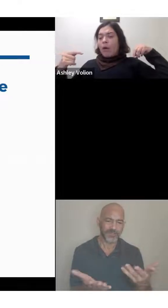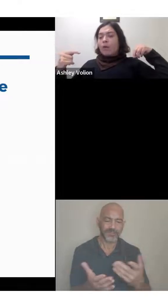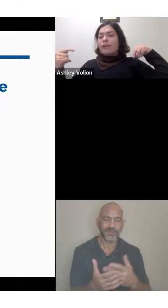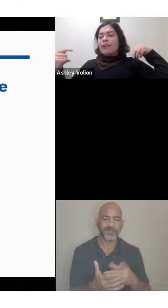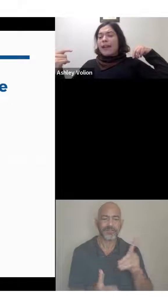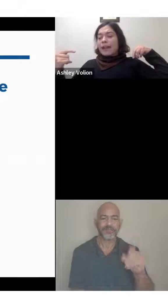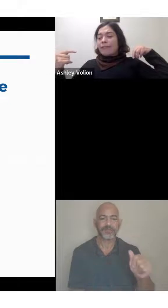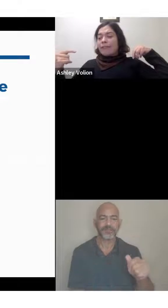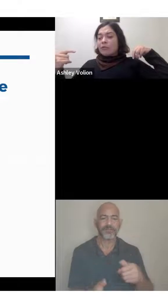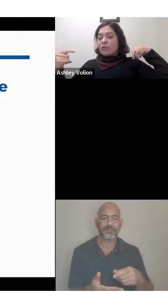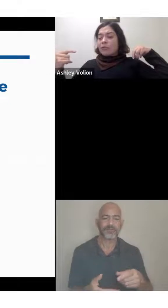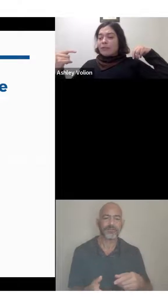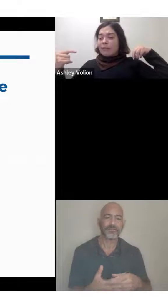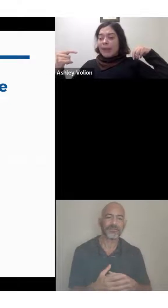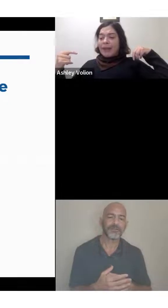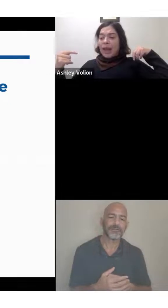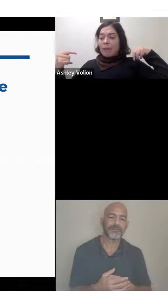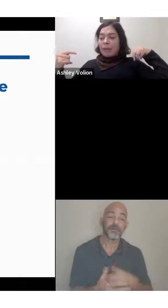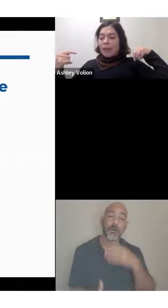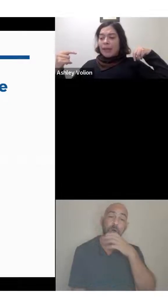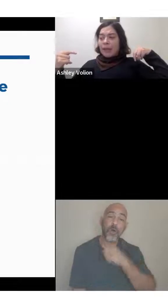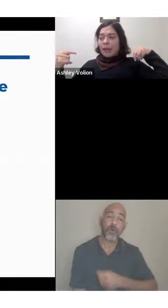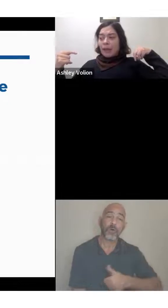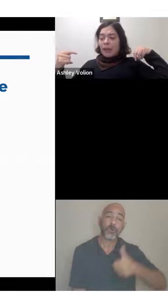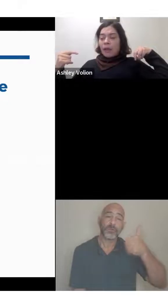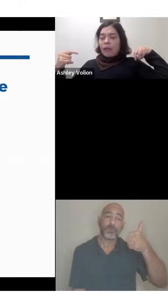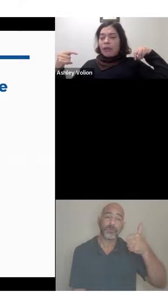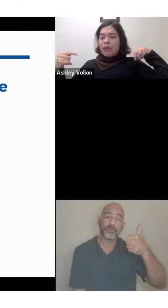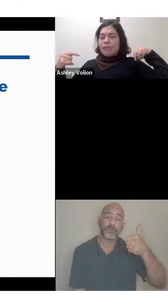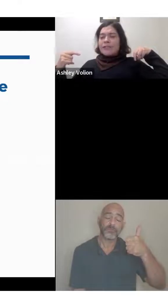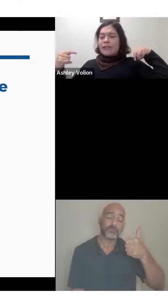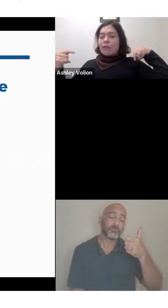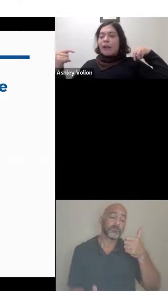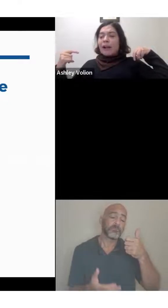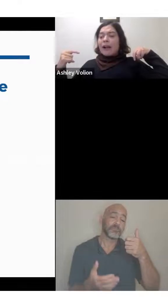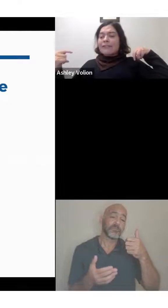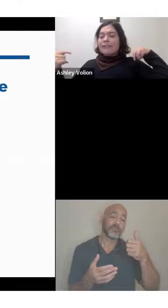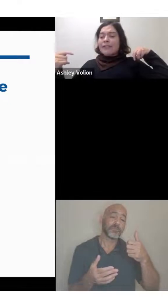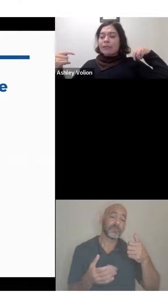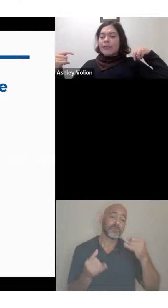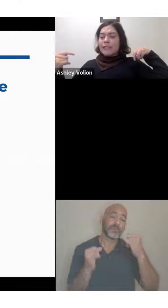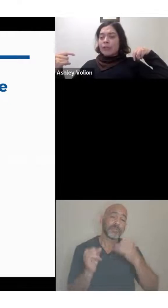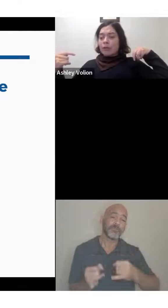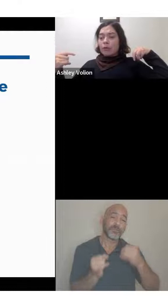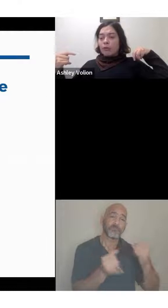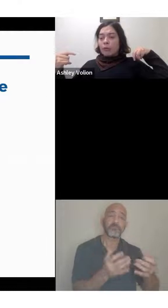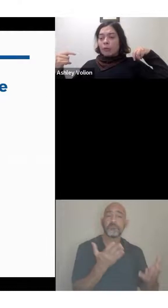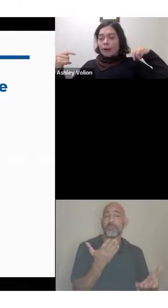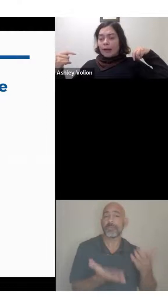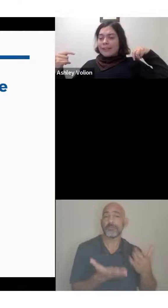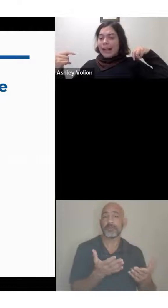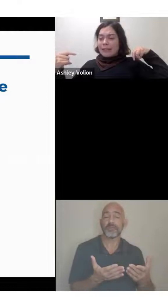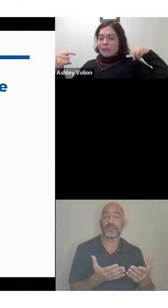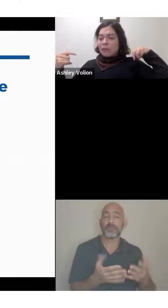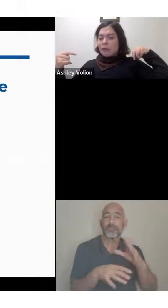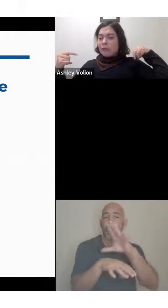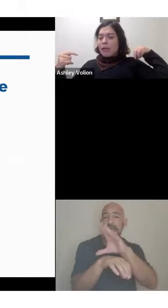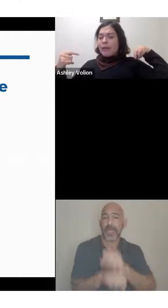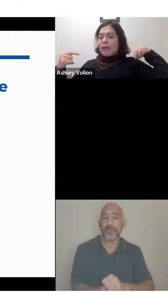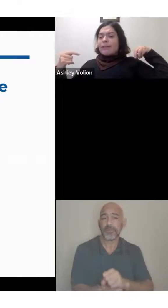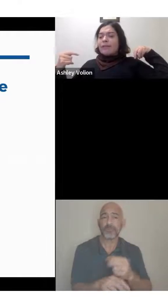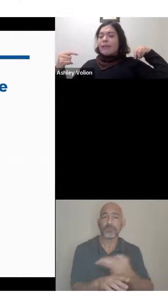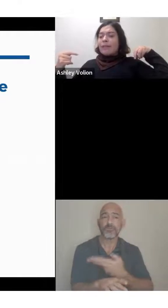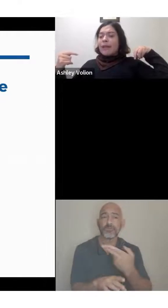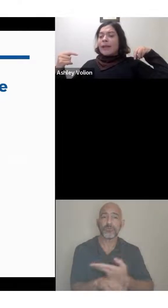older individuals may not be used to or accustomed to the word accessible.